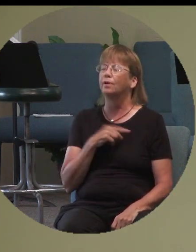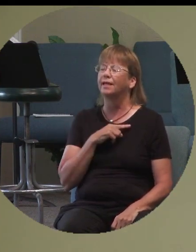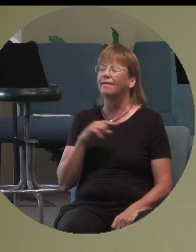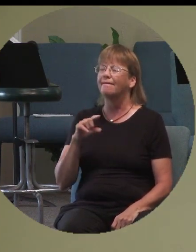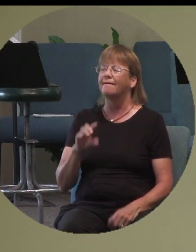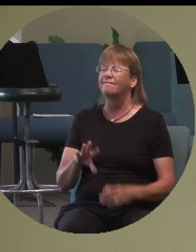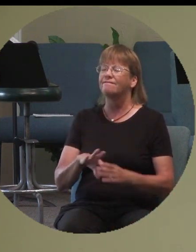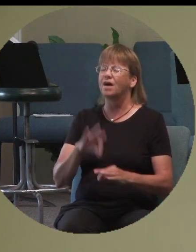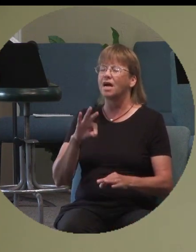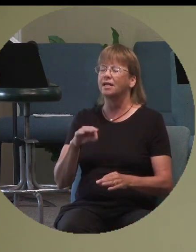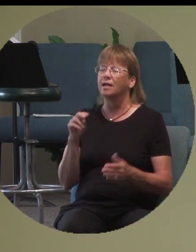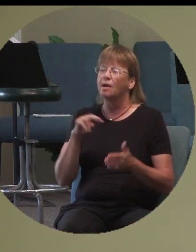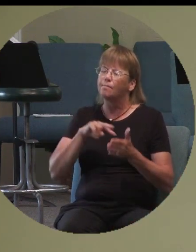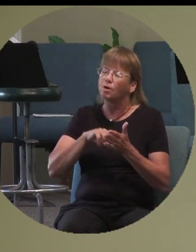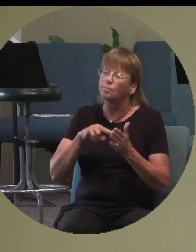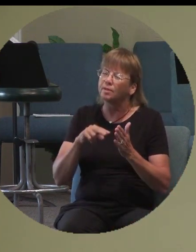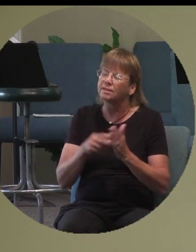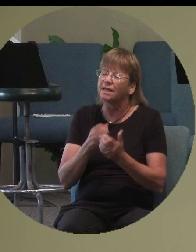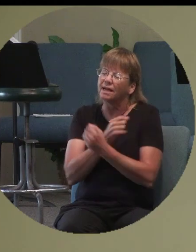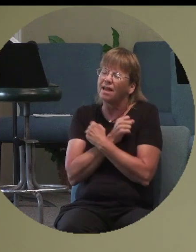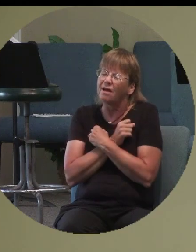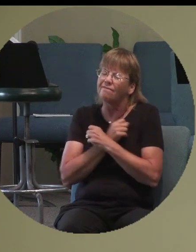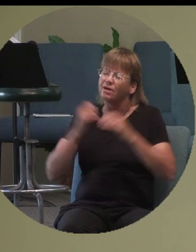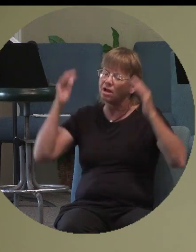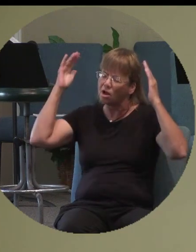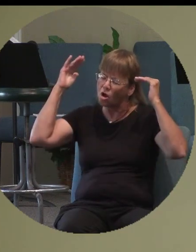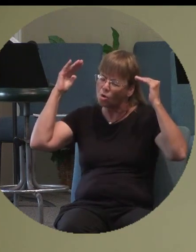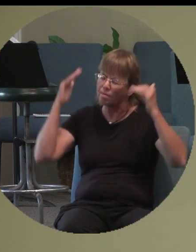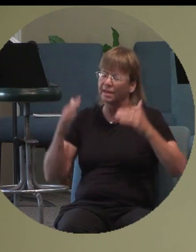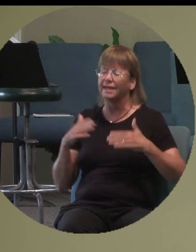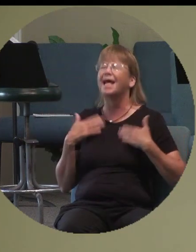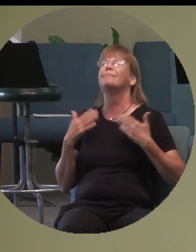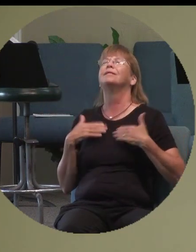that we find love, that we find hope and happiness